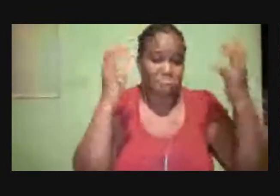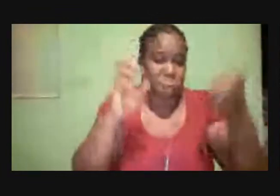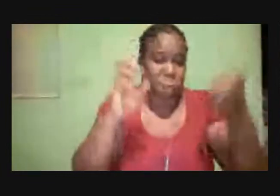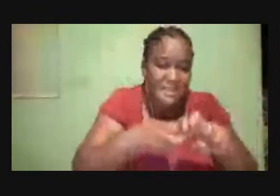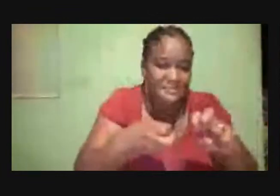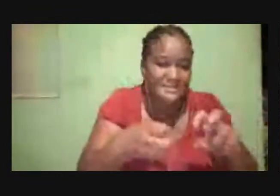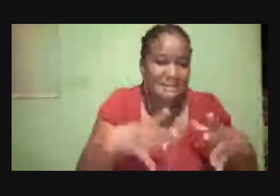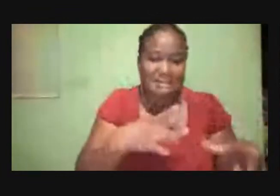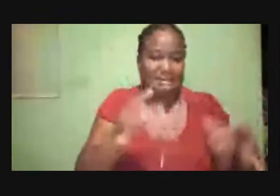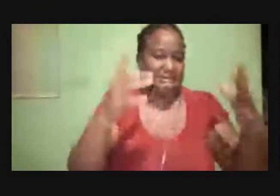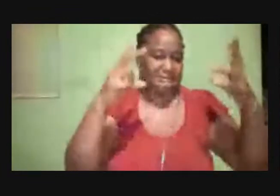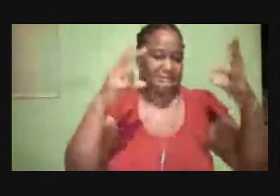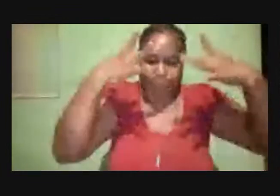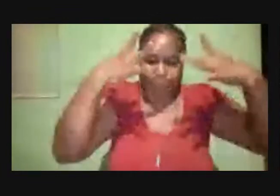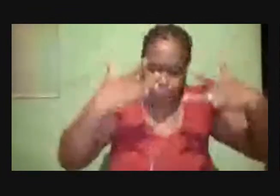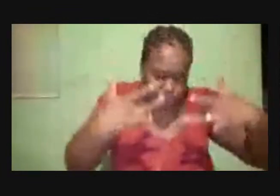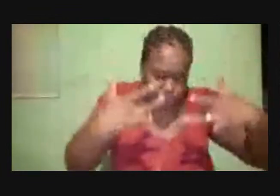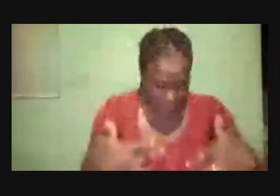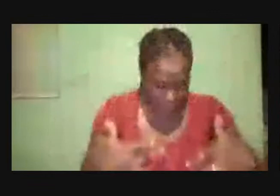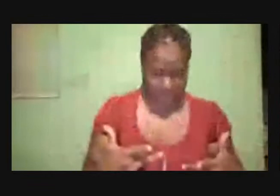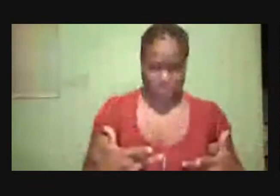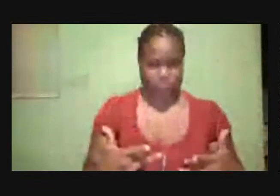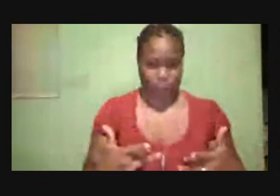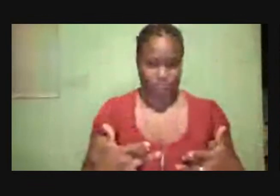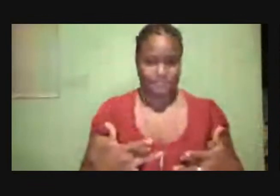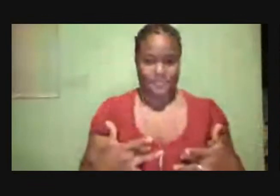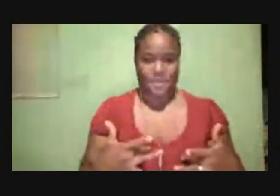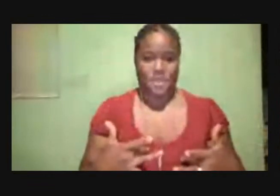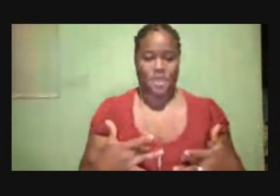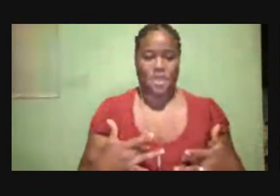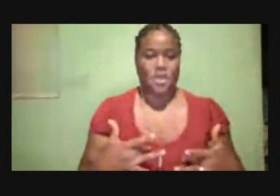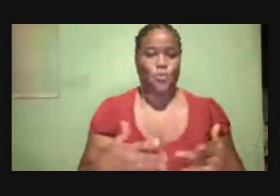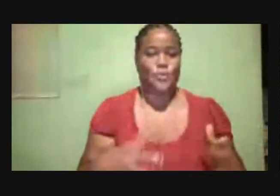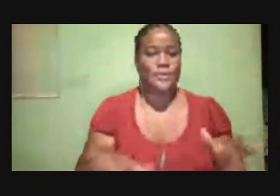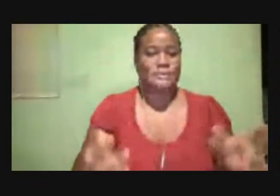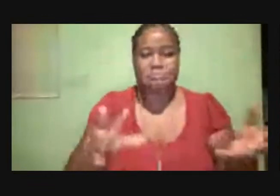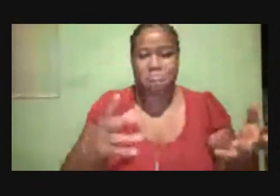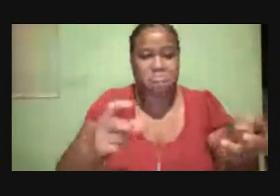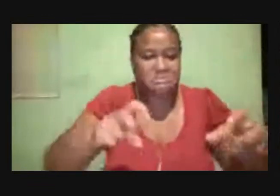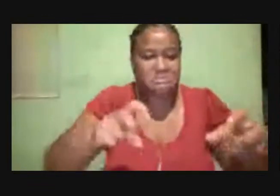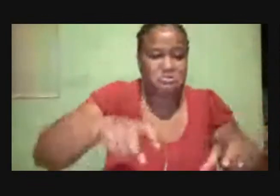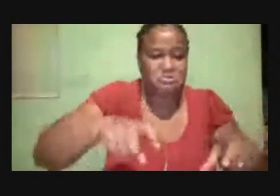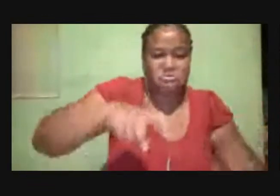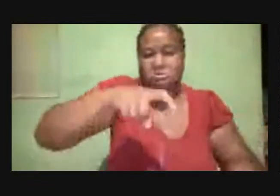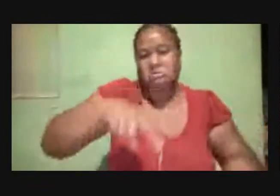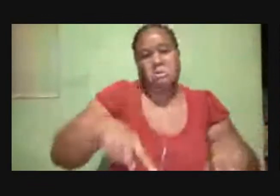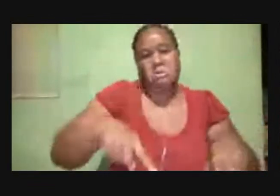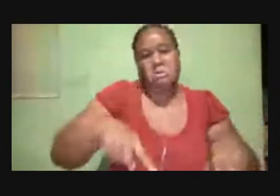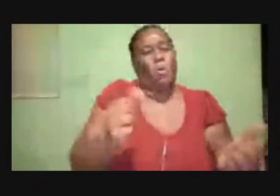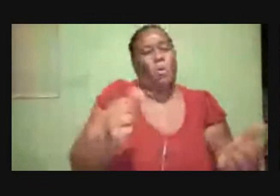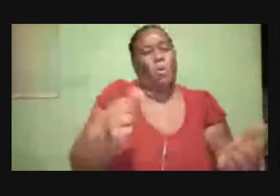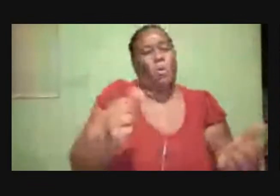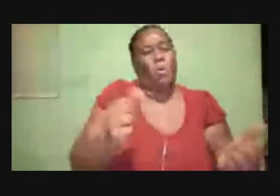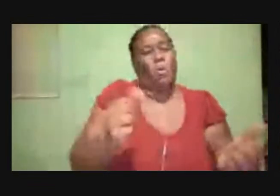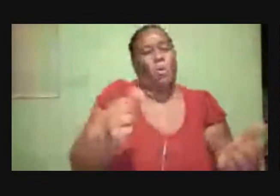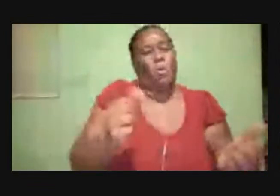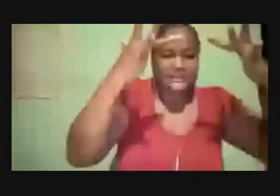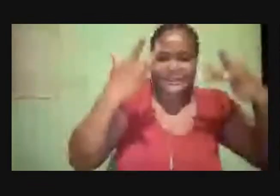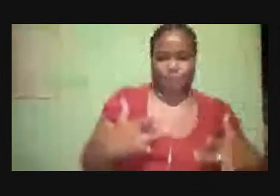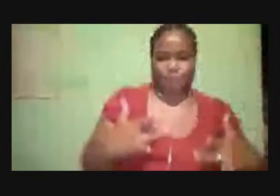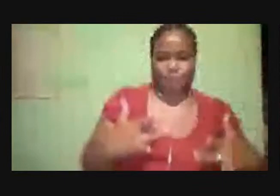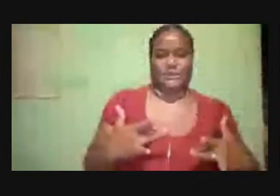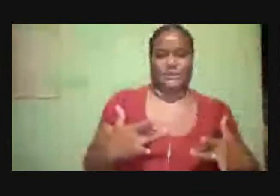continually Struggled with So please pray for me That God will use me And speak through me clearly